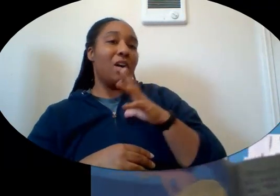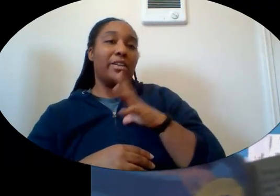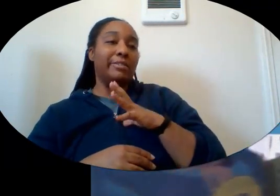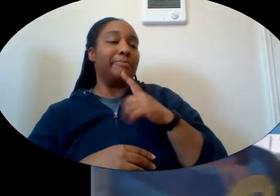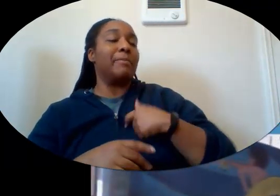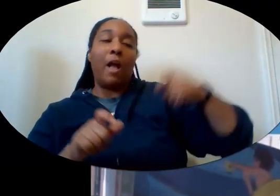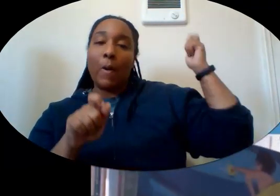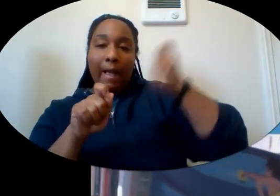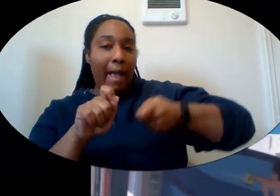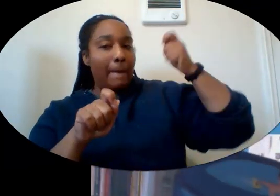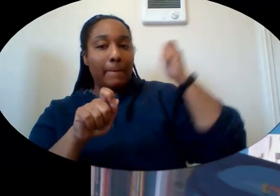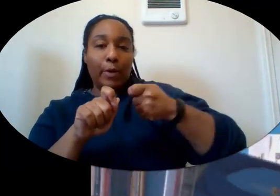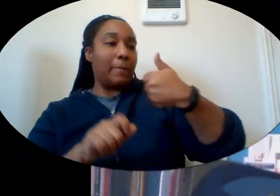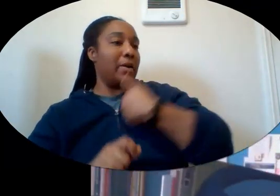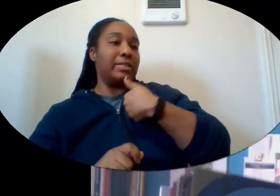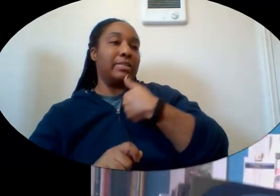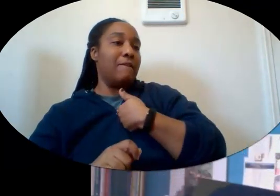I'll hammer them myself.